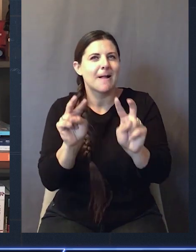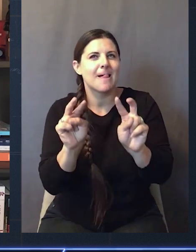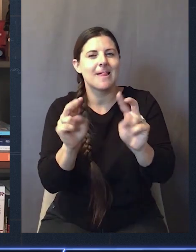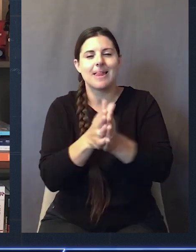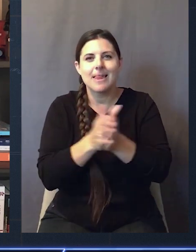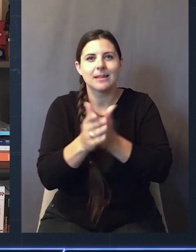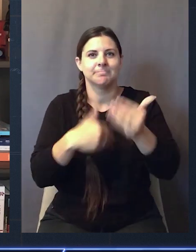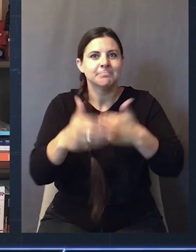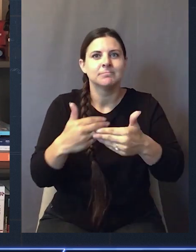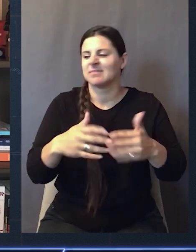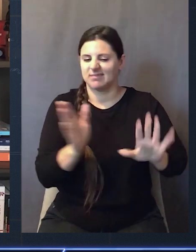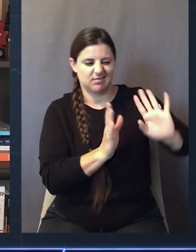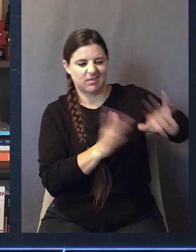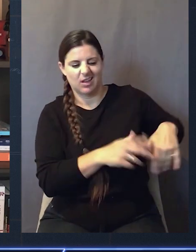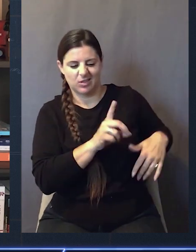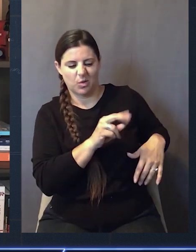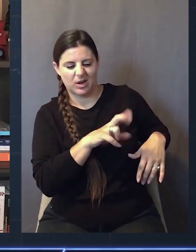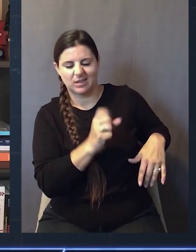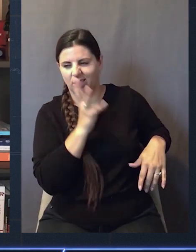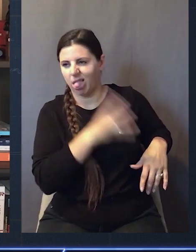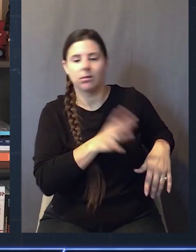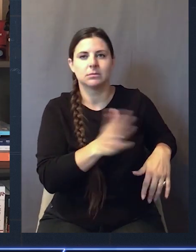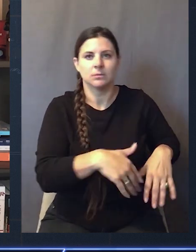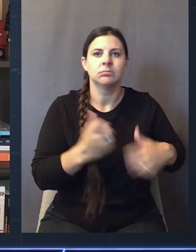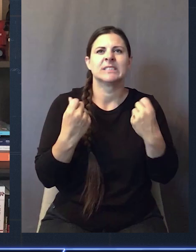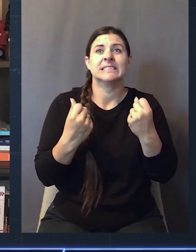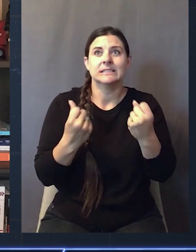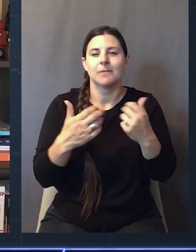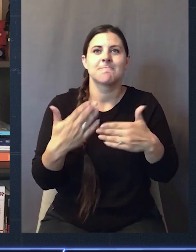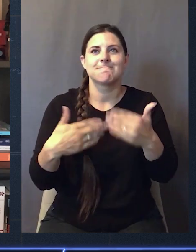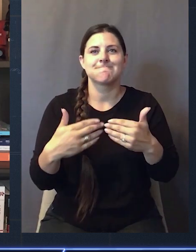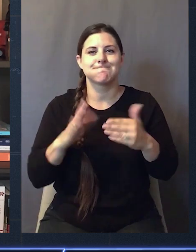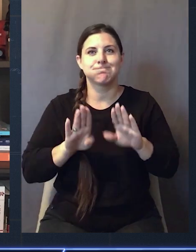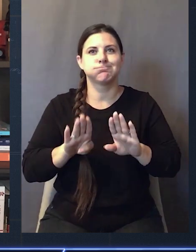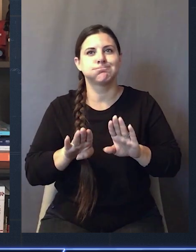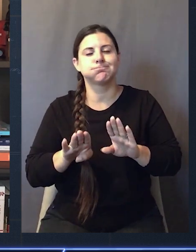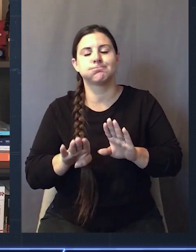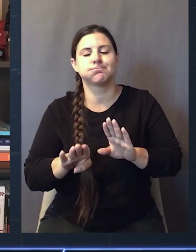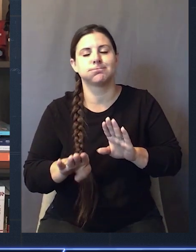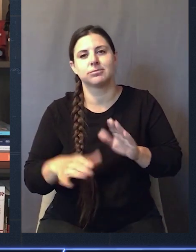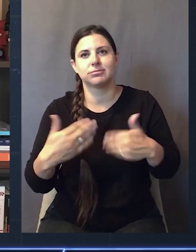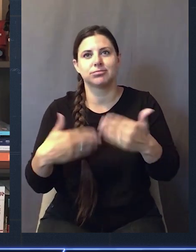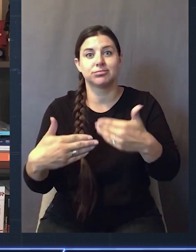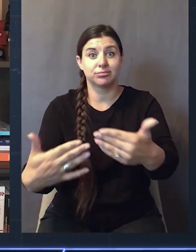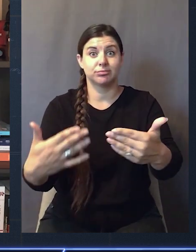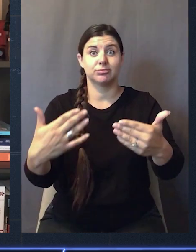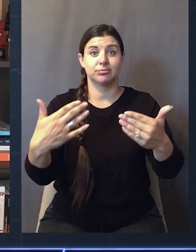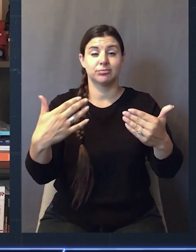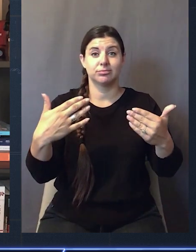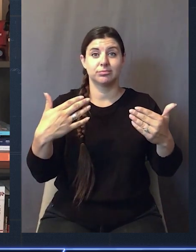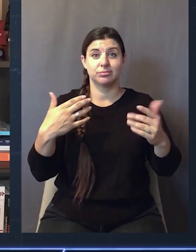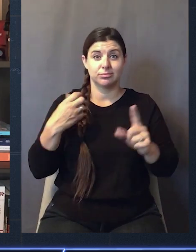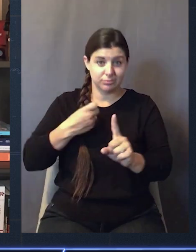heard was really going to be good at my destination, getting tired of these donuts I've been munching on all day, and just kind of buzzing, just kind of